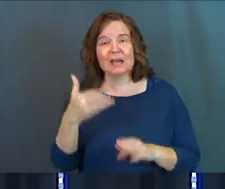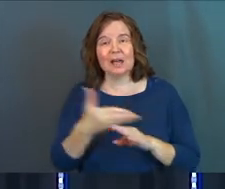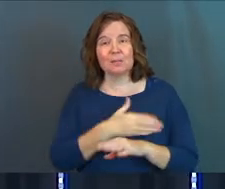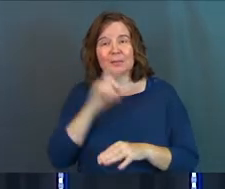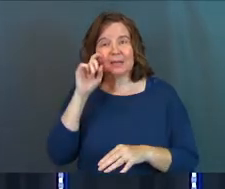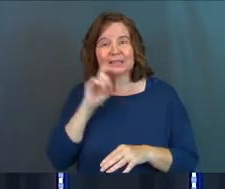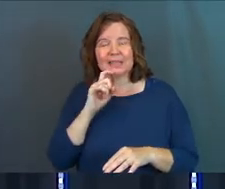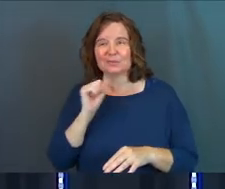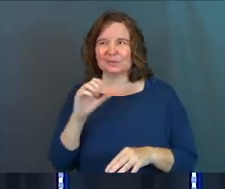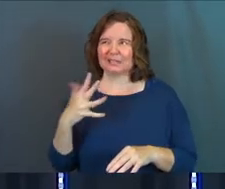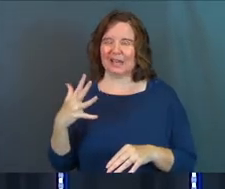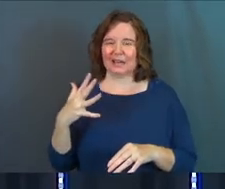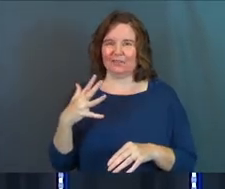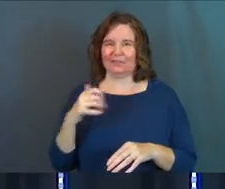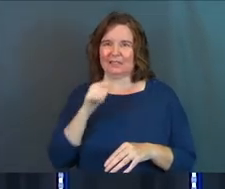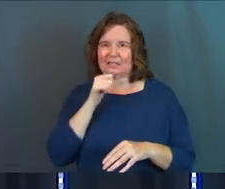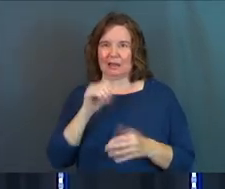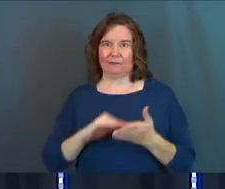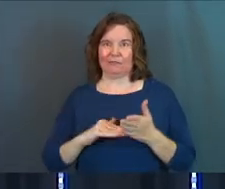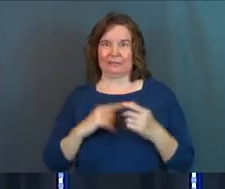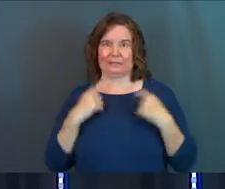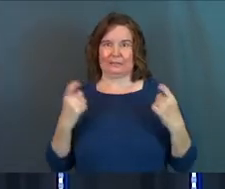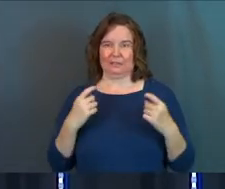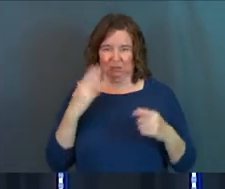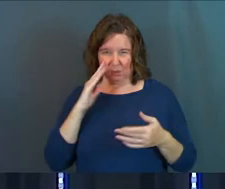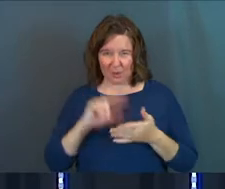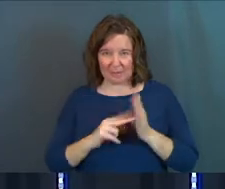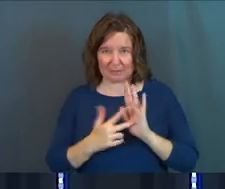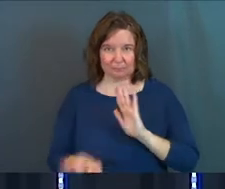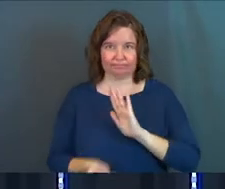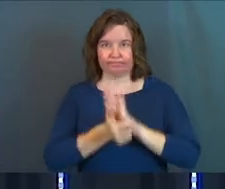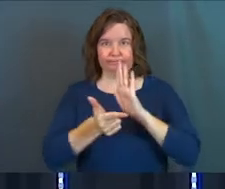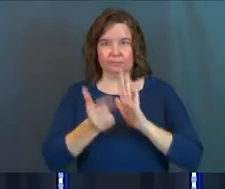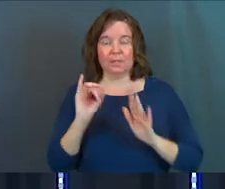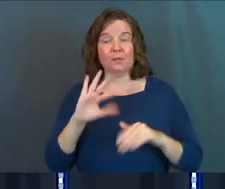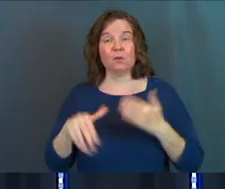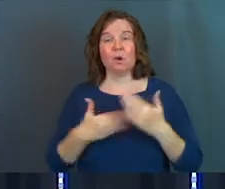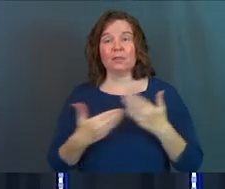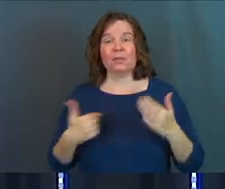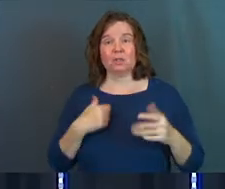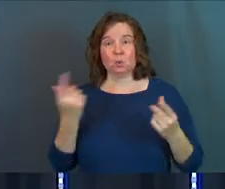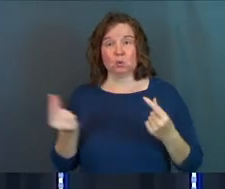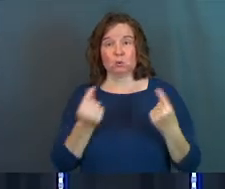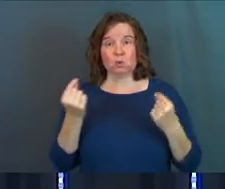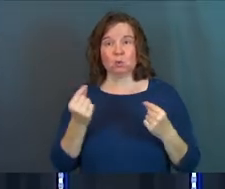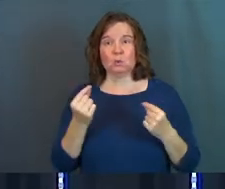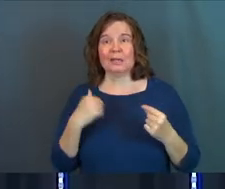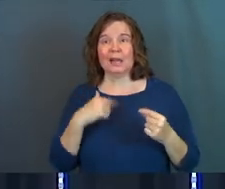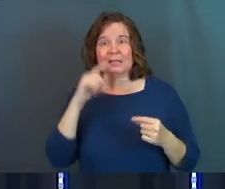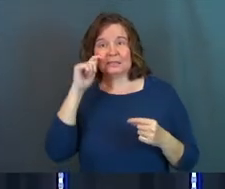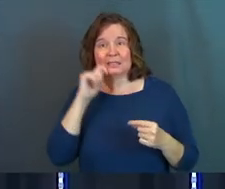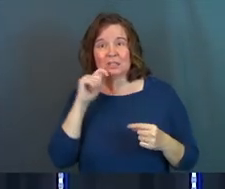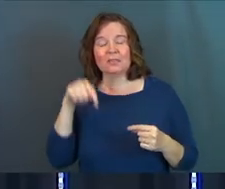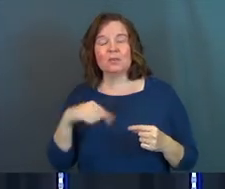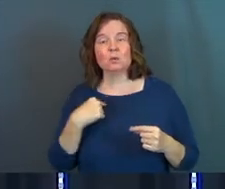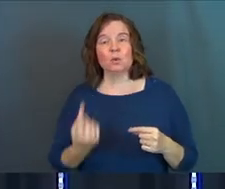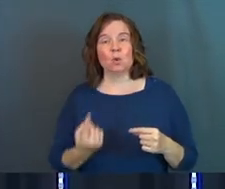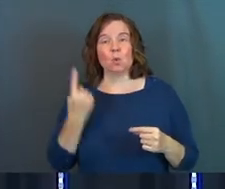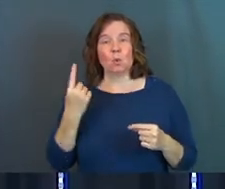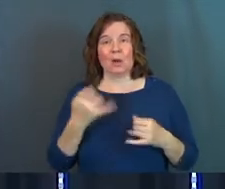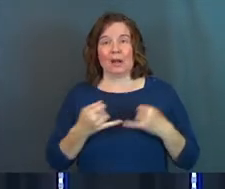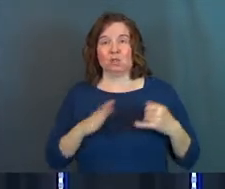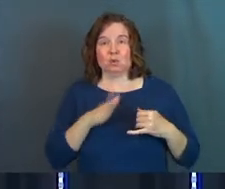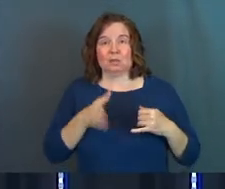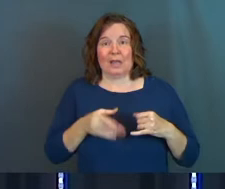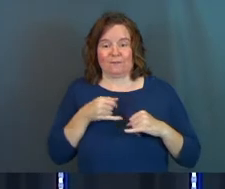premarital sex was kind of the unforgivable sin. Do you know what I'm saying? Like, of all the things that you were going to do as a teenager, this was the one